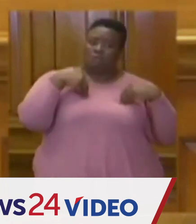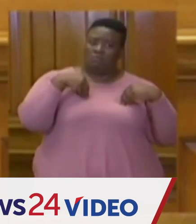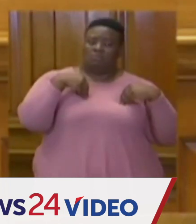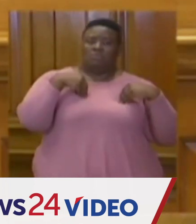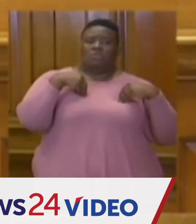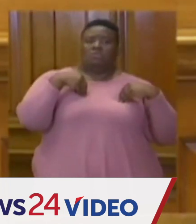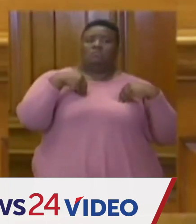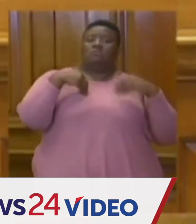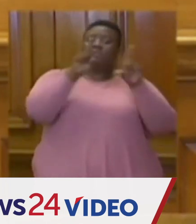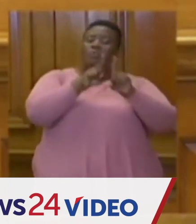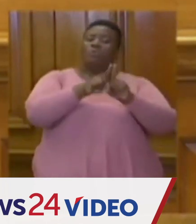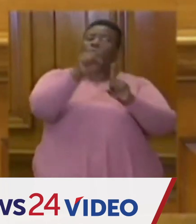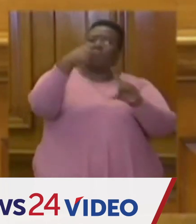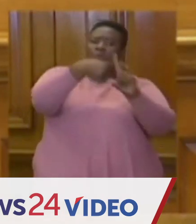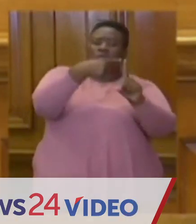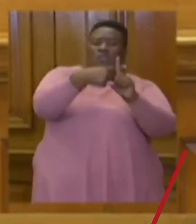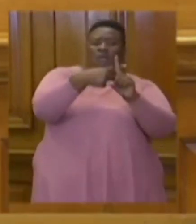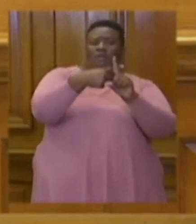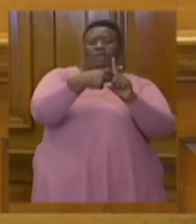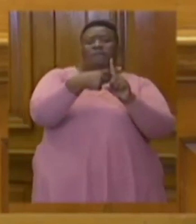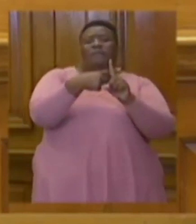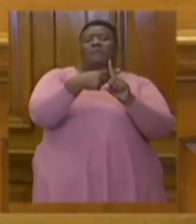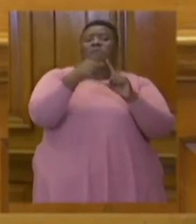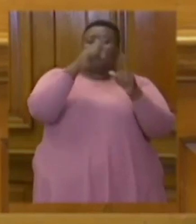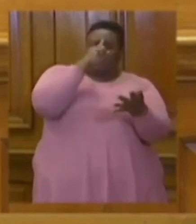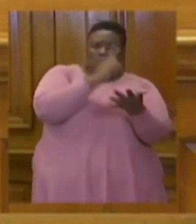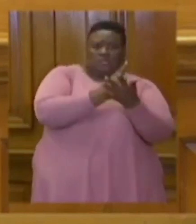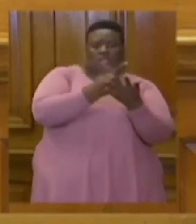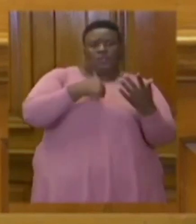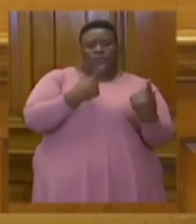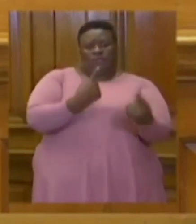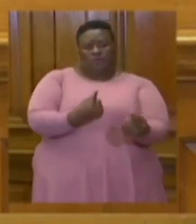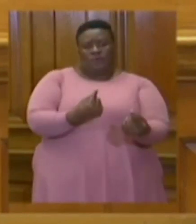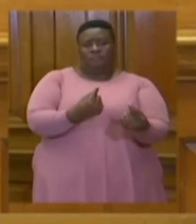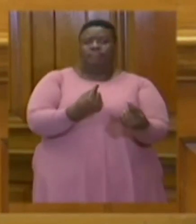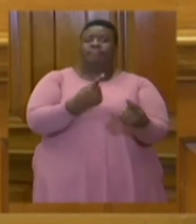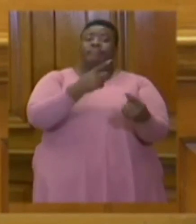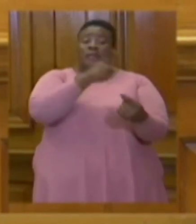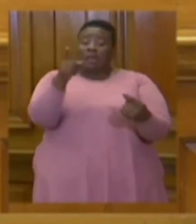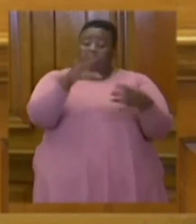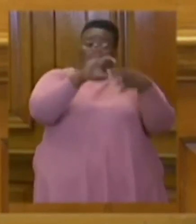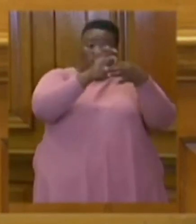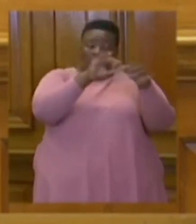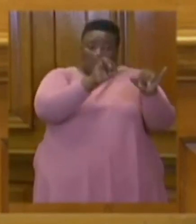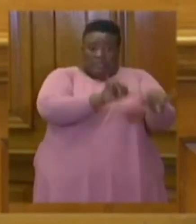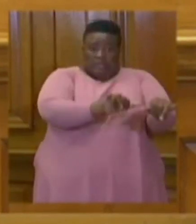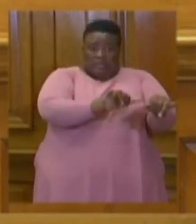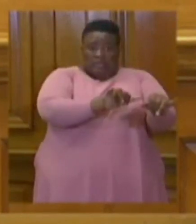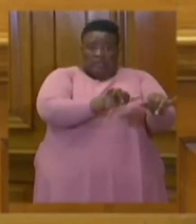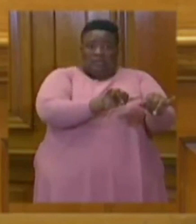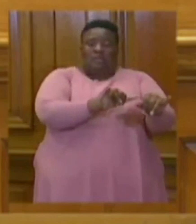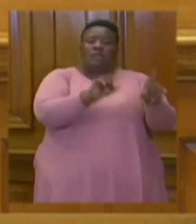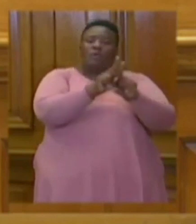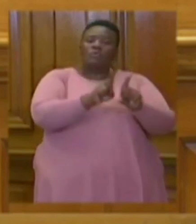positively to this decision by staying at home, observing the